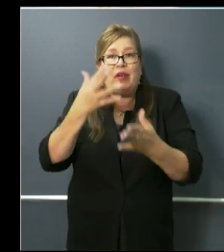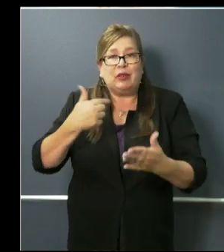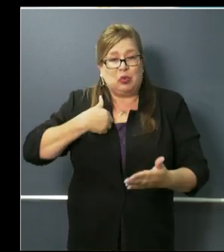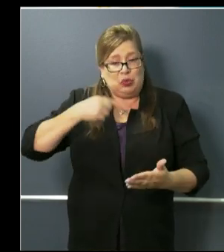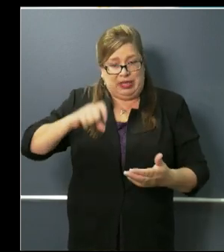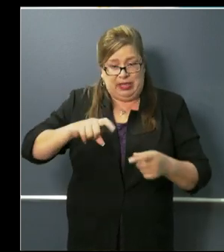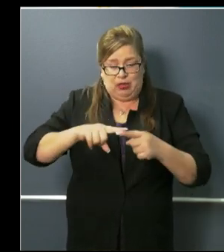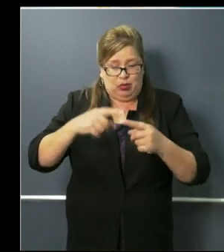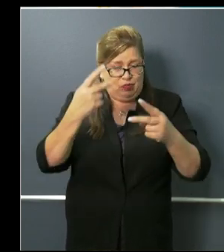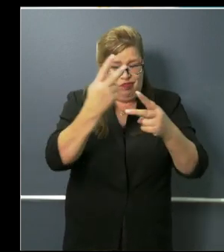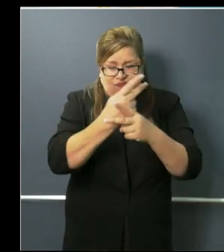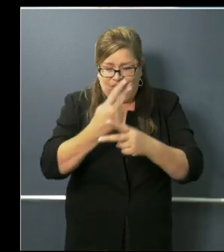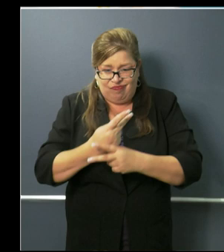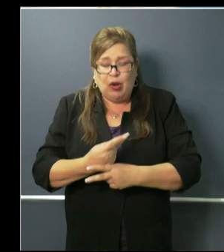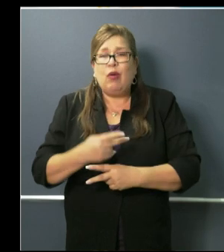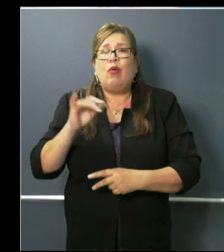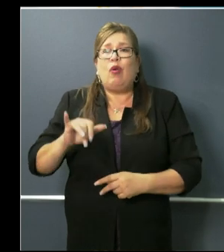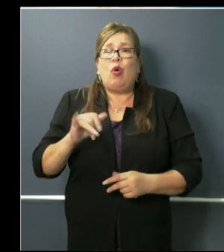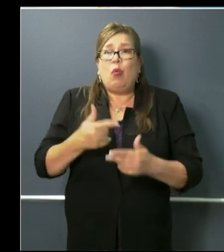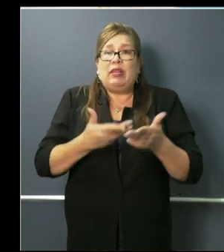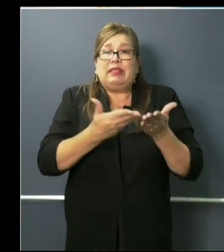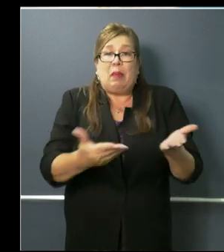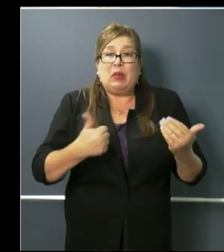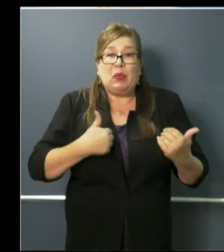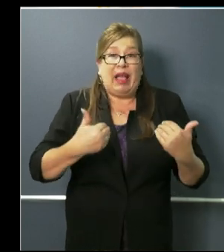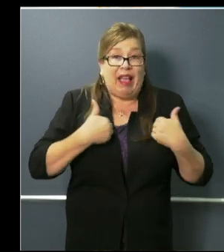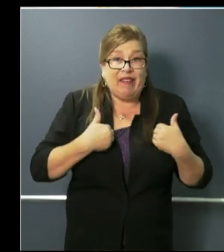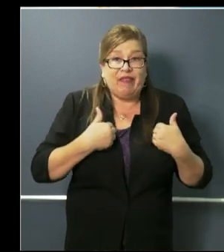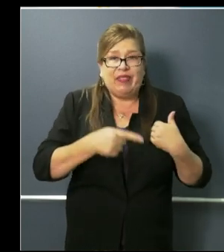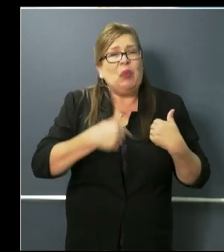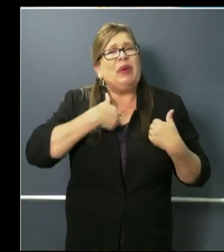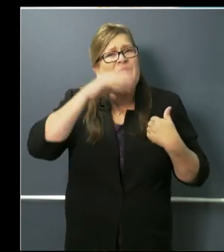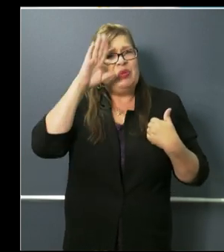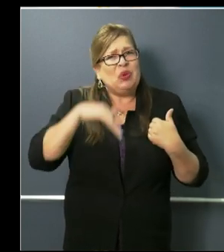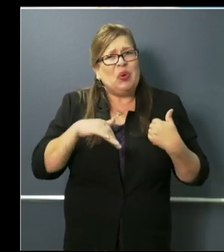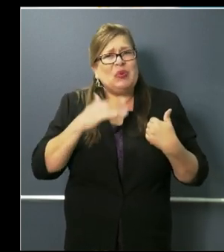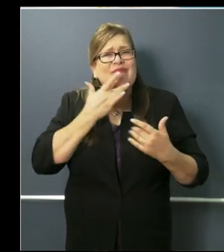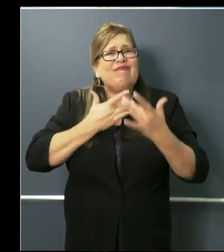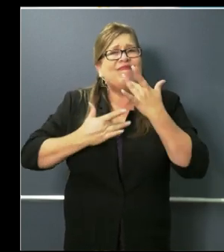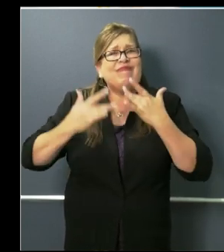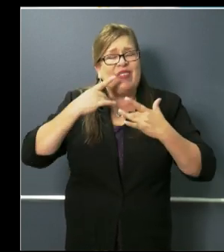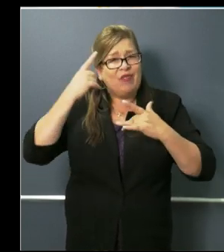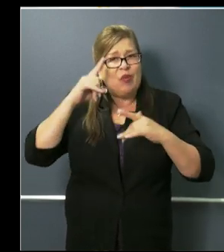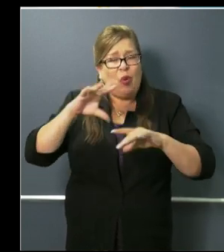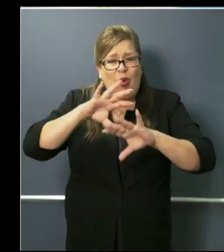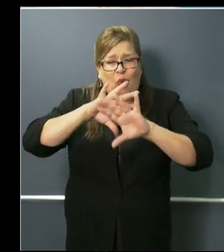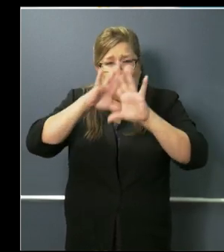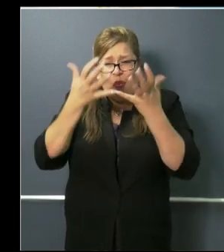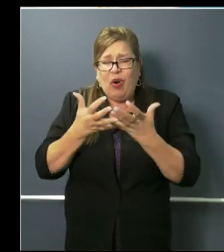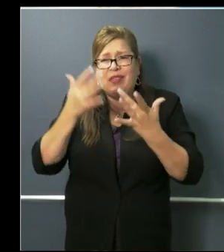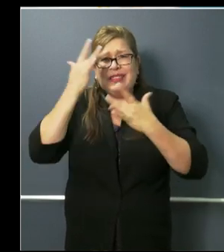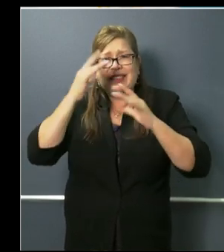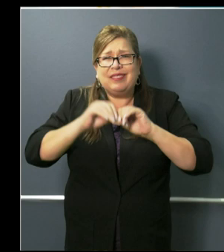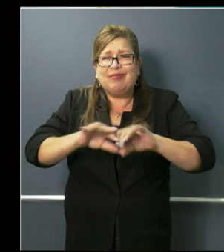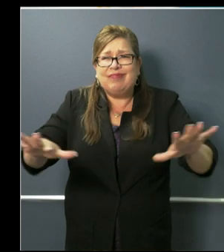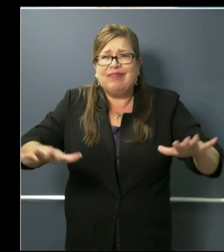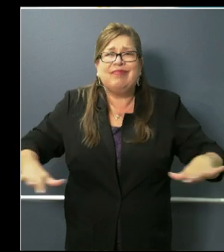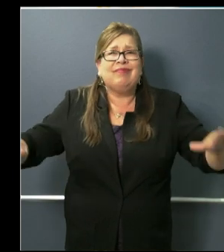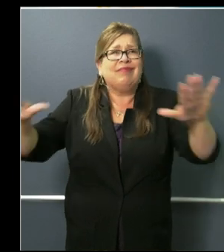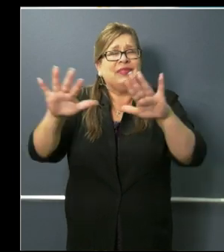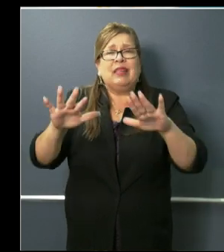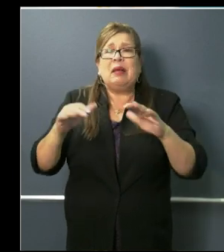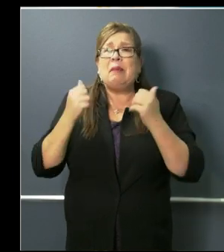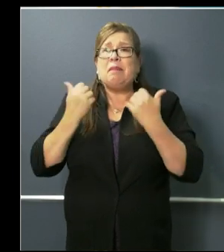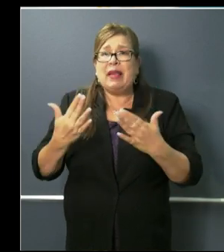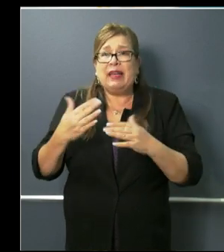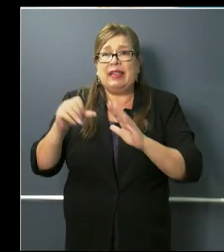what supply is available because we know it's scarce in a worldwide pandemic. There are multiple states and countries